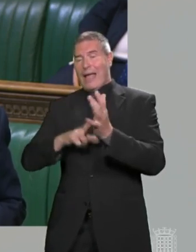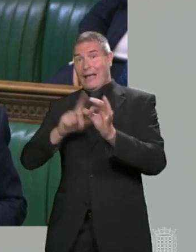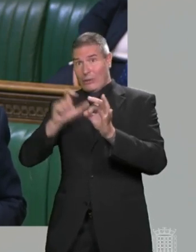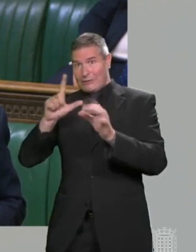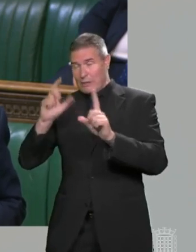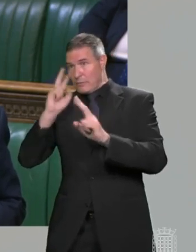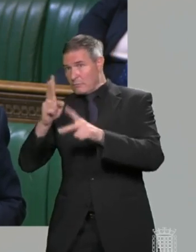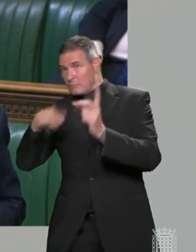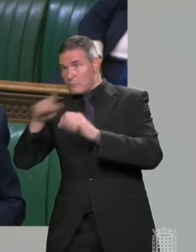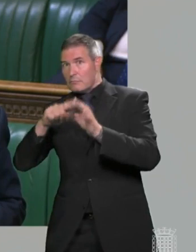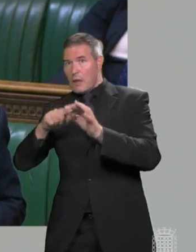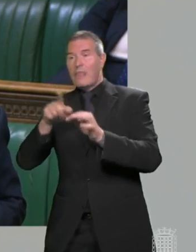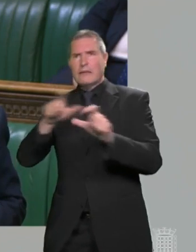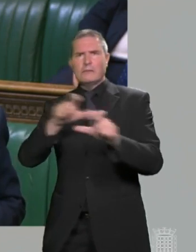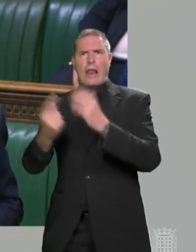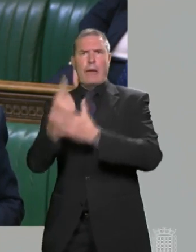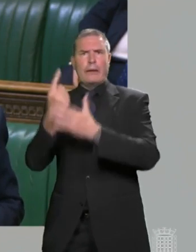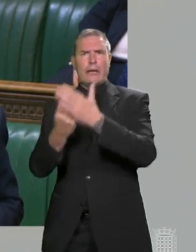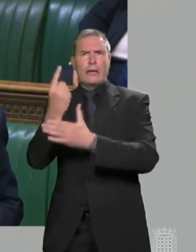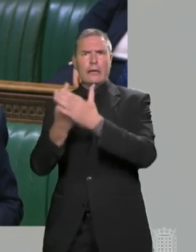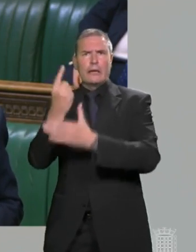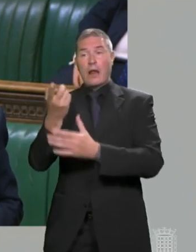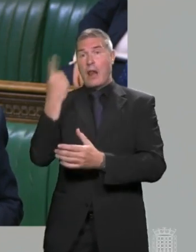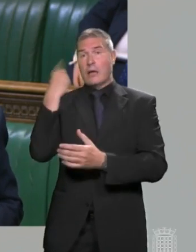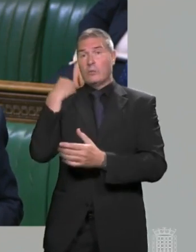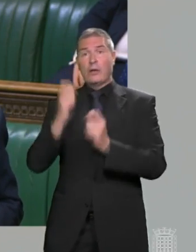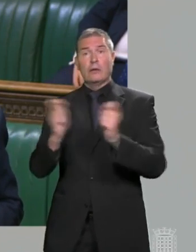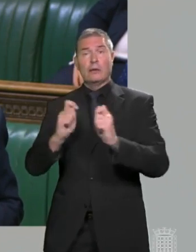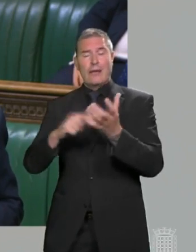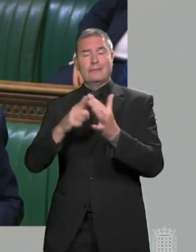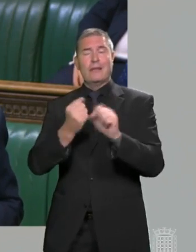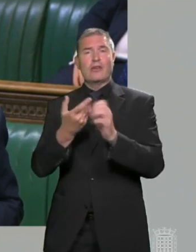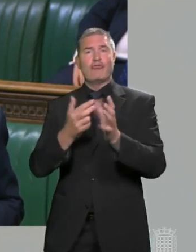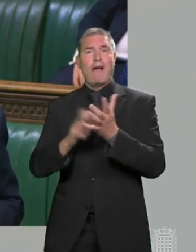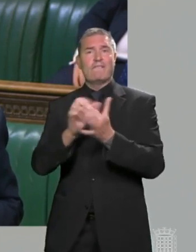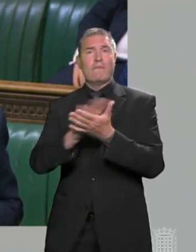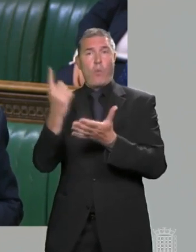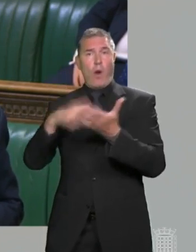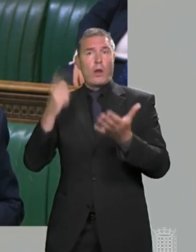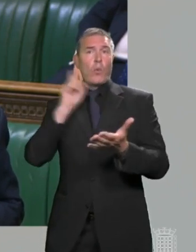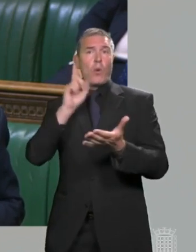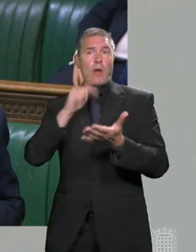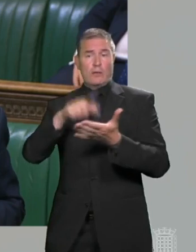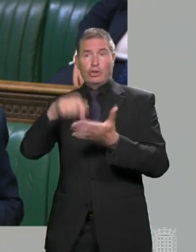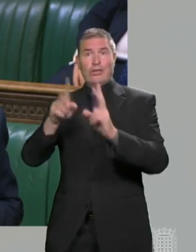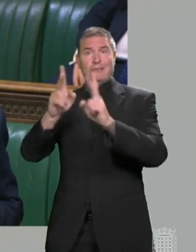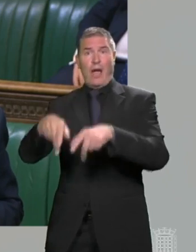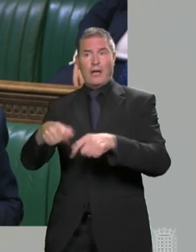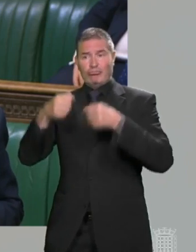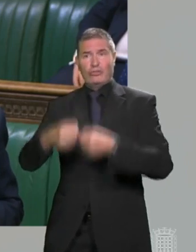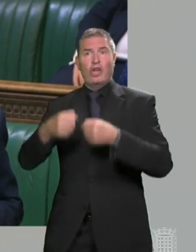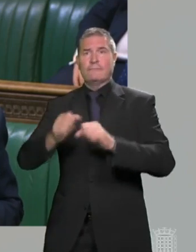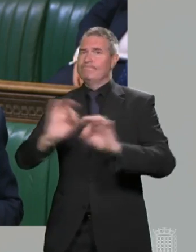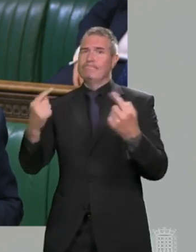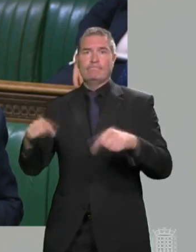shockingly, this practice has continued. Last week, the Telegraph reported that Sonia Deleon died unresuscitated. Her family